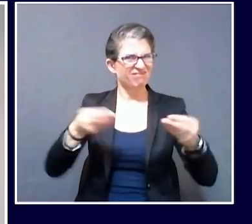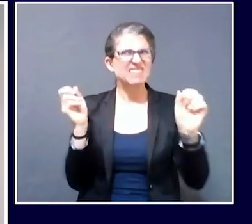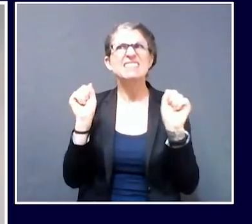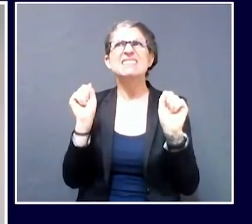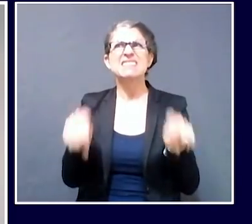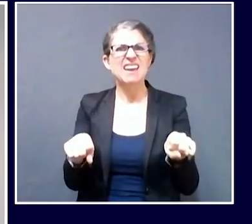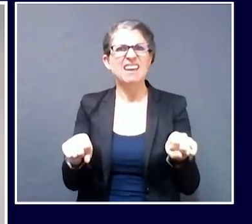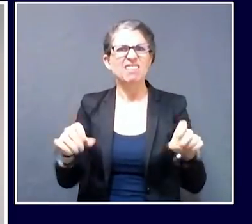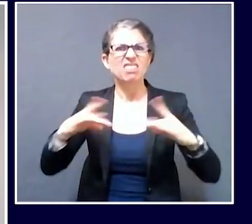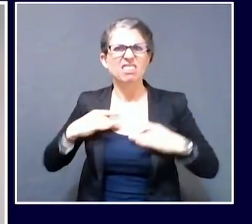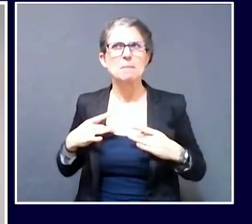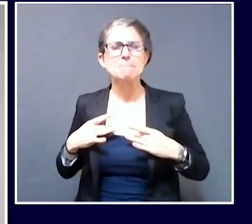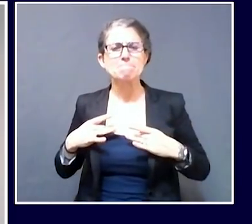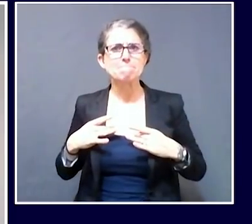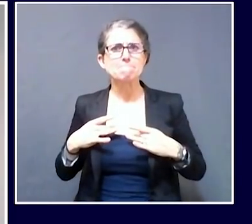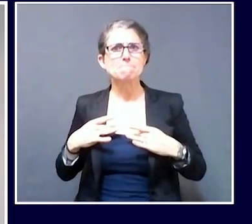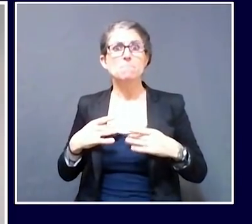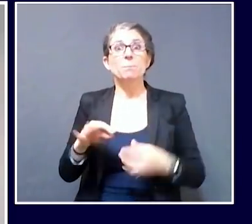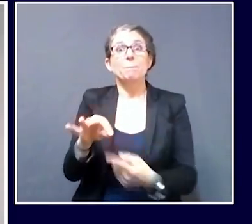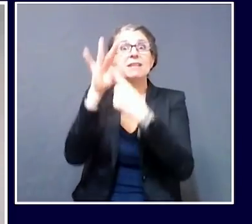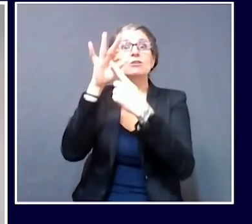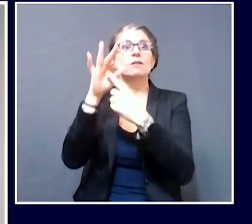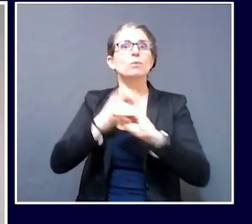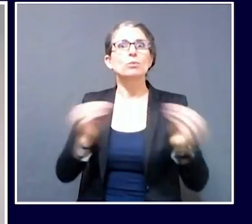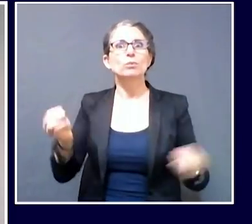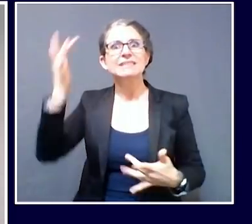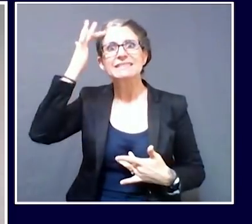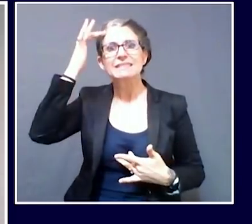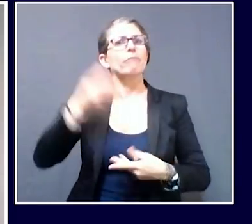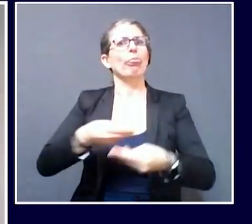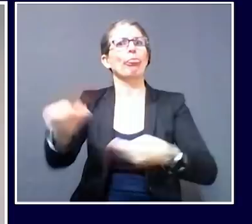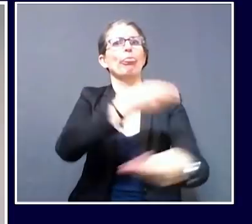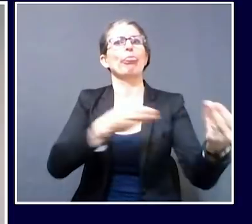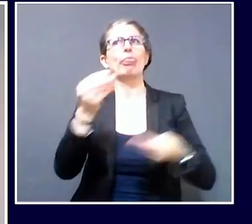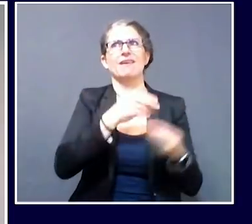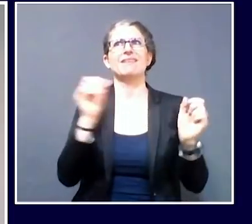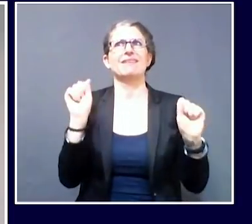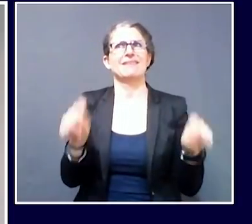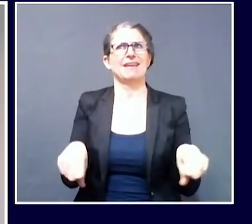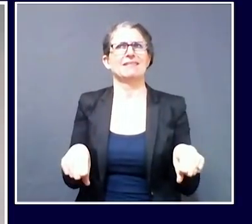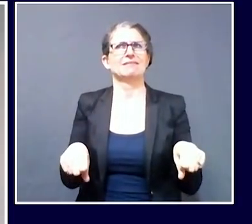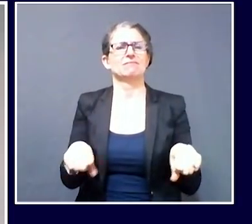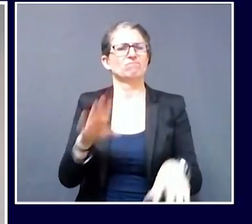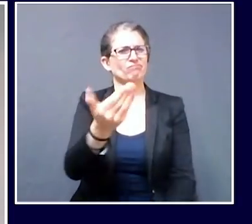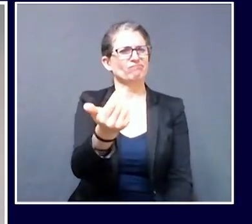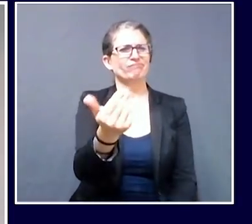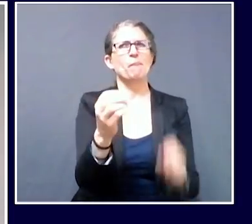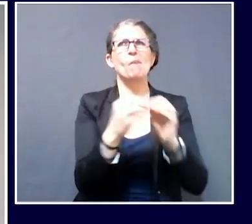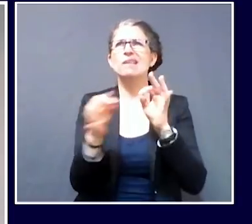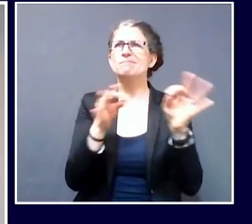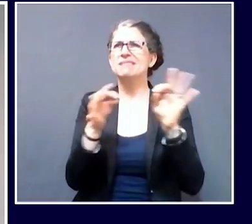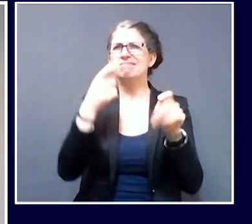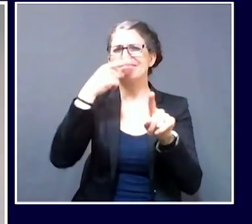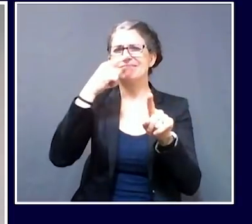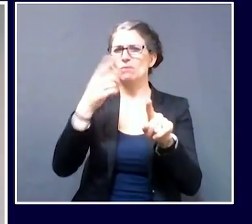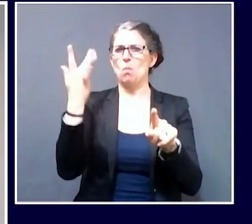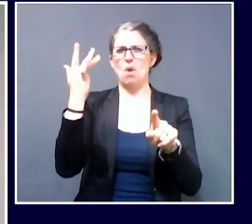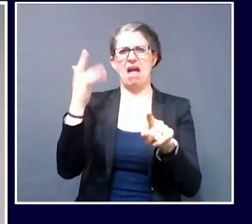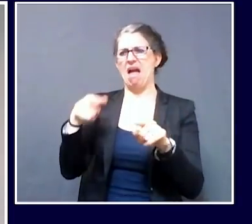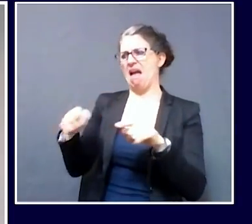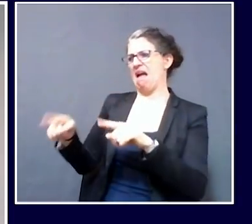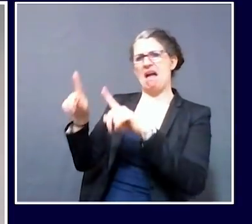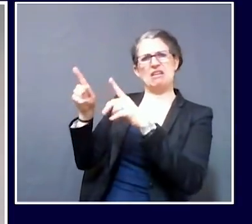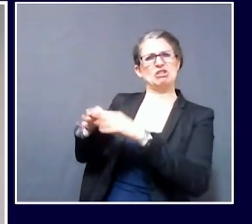So can you just talk about the decision to exempt them from testing requirements? I think Alaska, which also